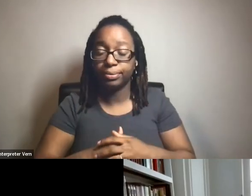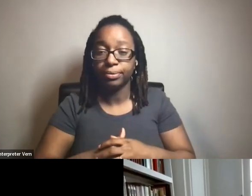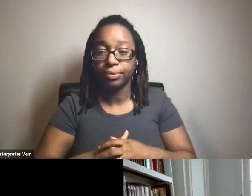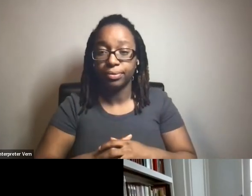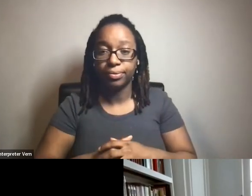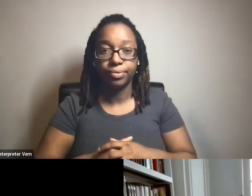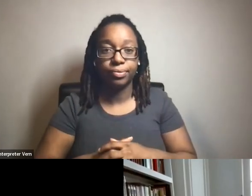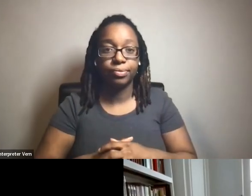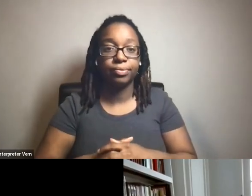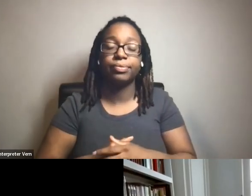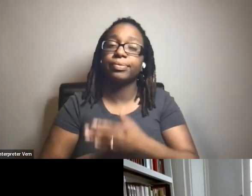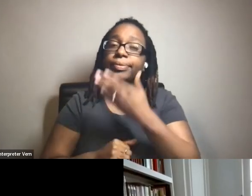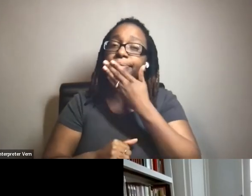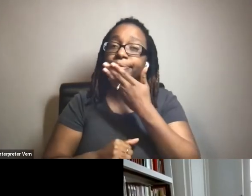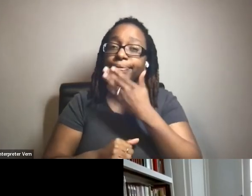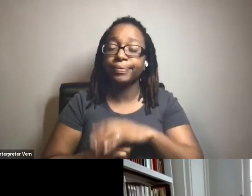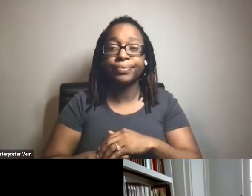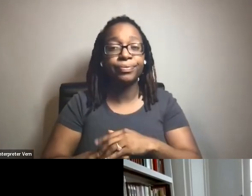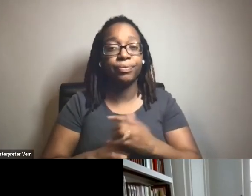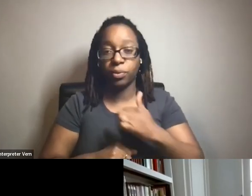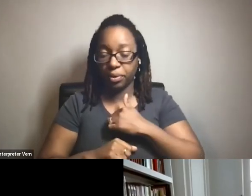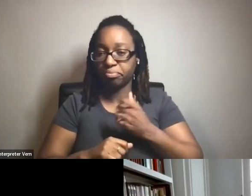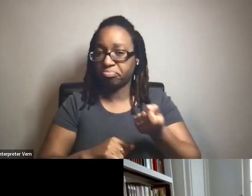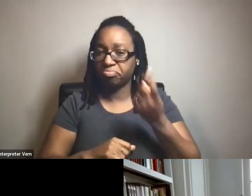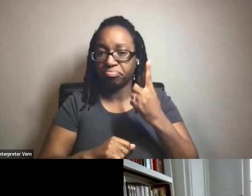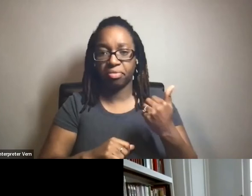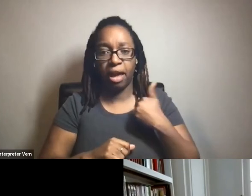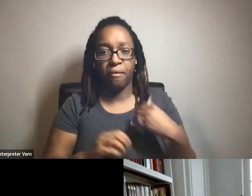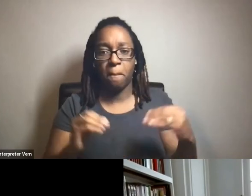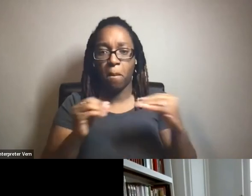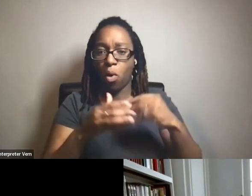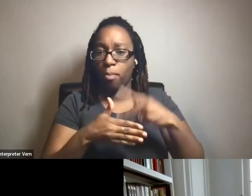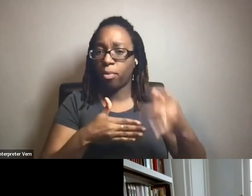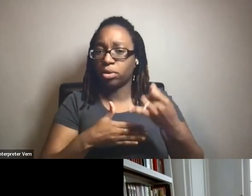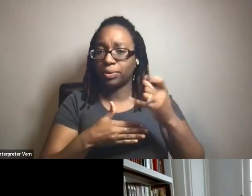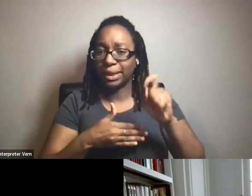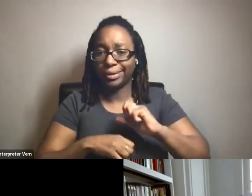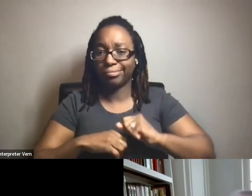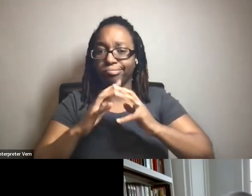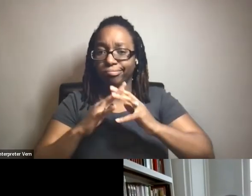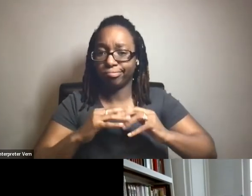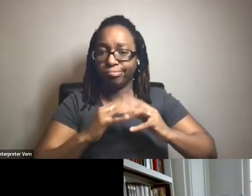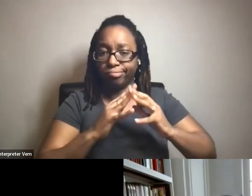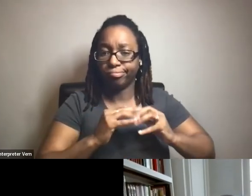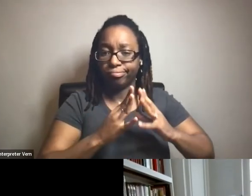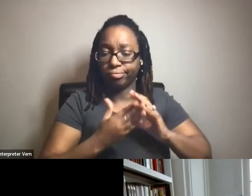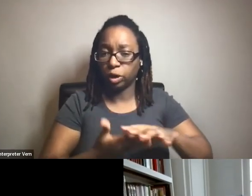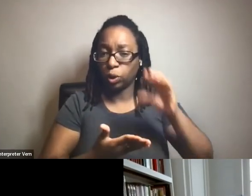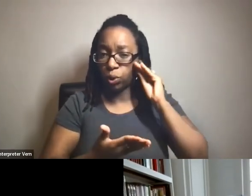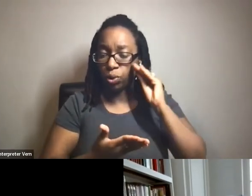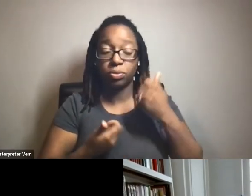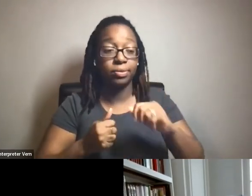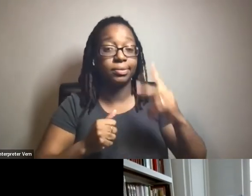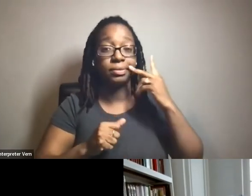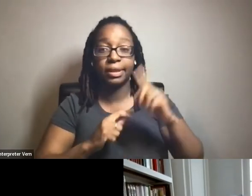Yeah, thanks for the question. Yeah. mean, we've, we've, obviously got lots more of the projects still to run and, uh, we're looking at different types of